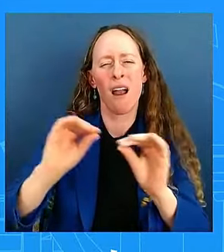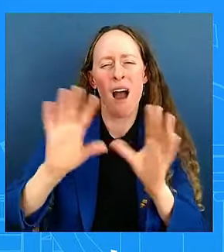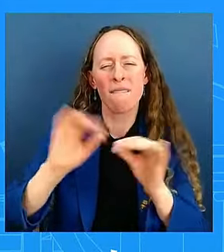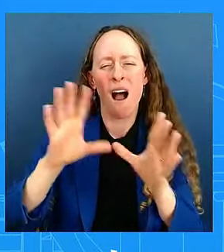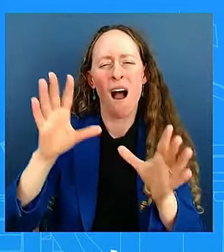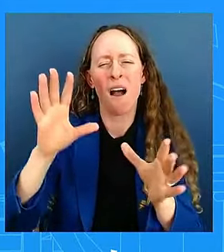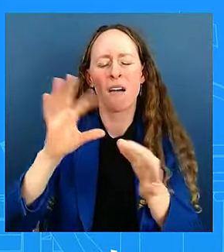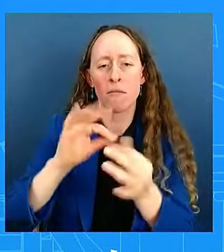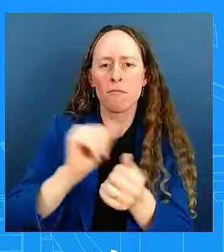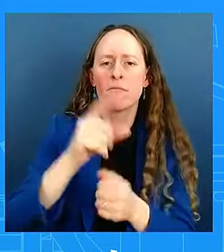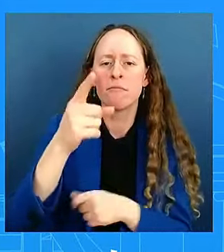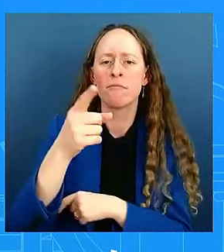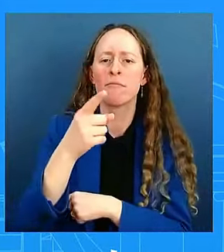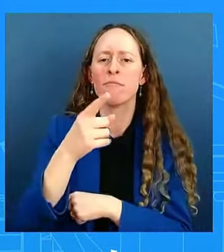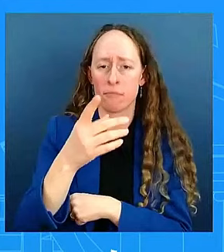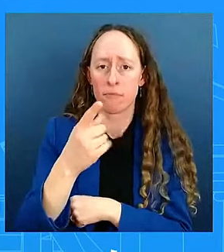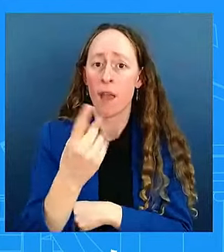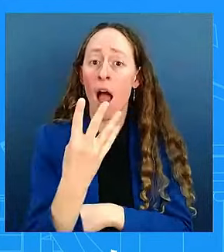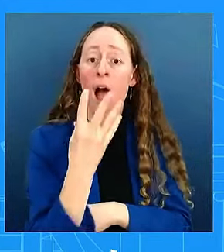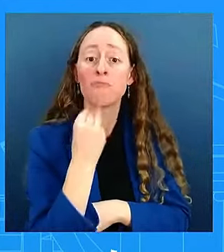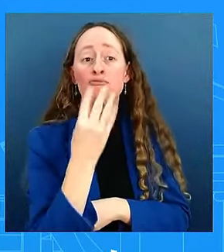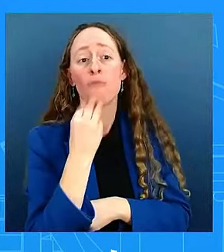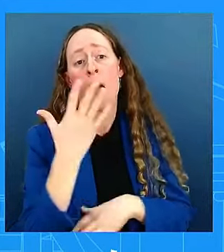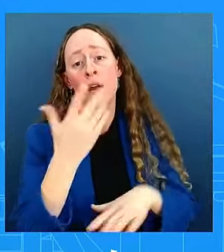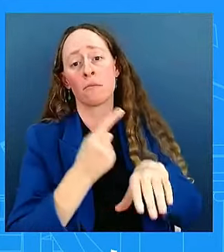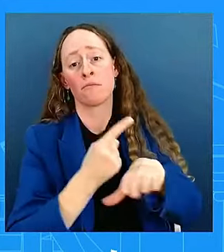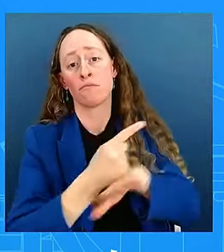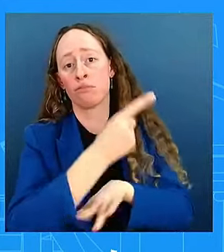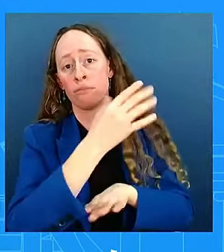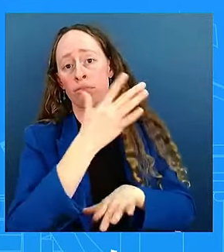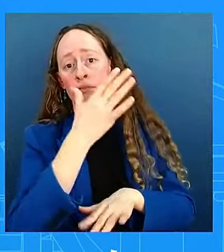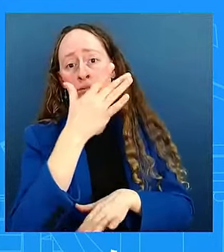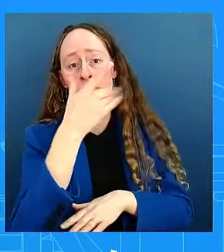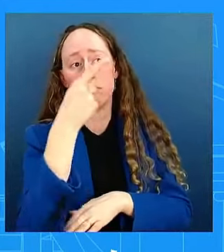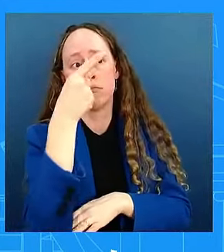What did you mean by them, given some of the reactions we're seeing in the market?